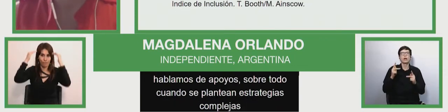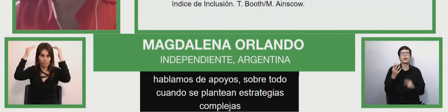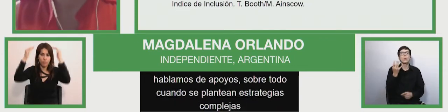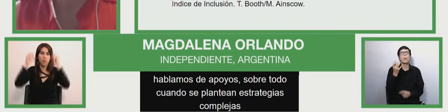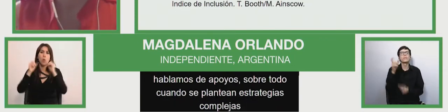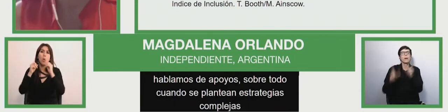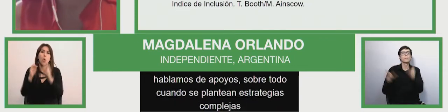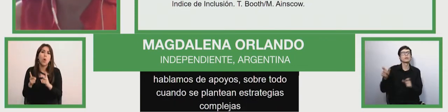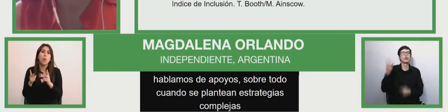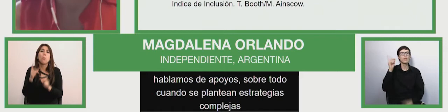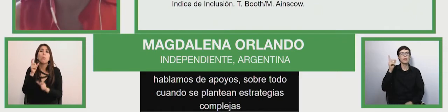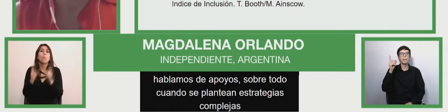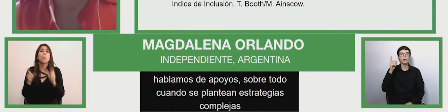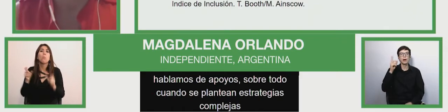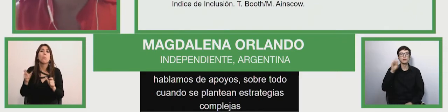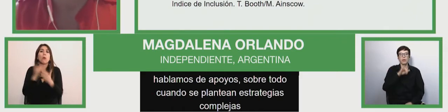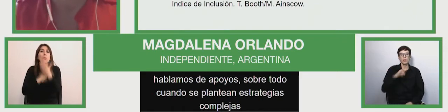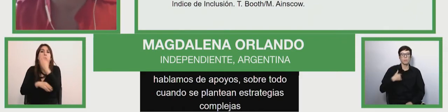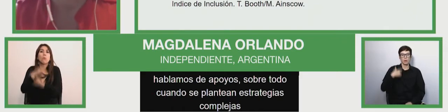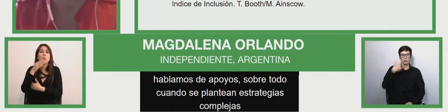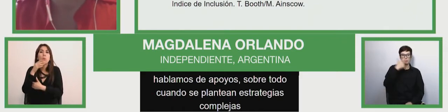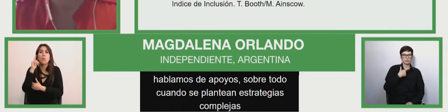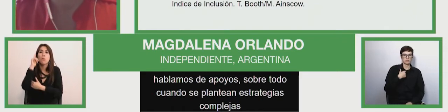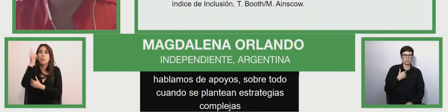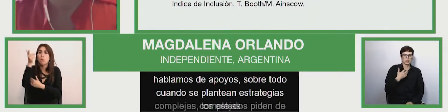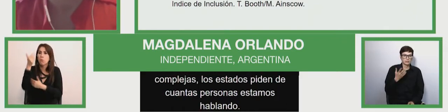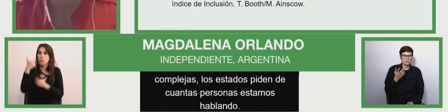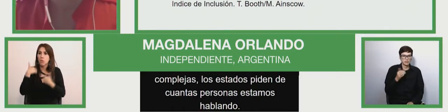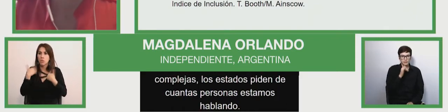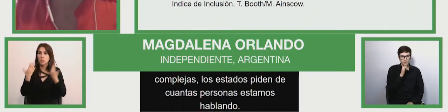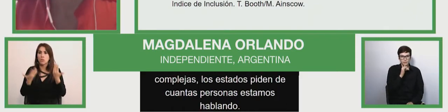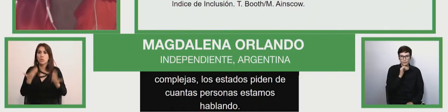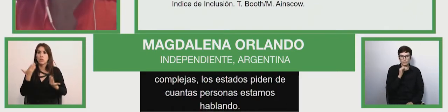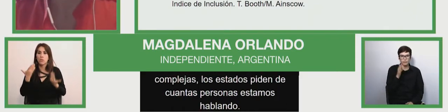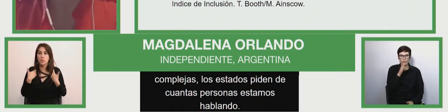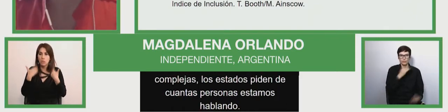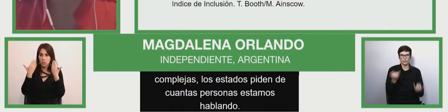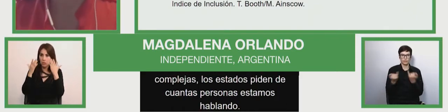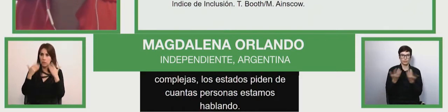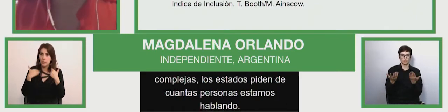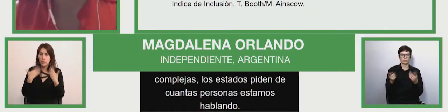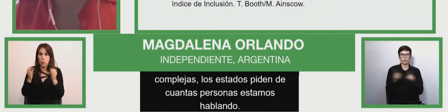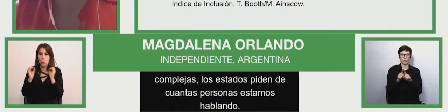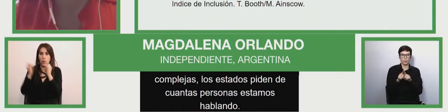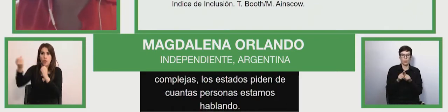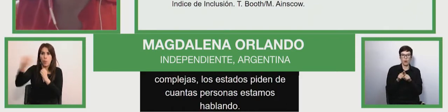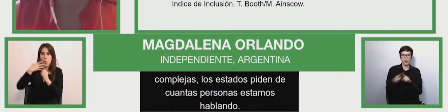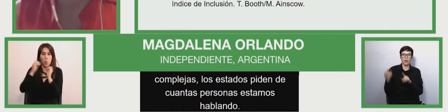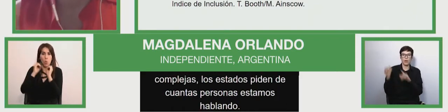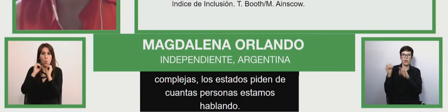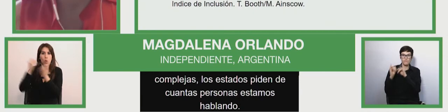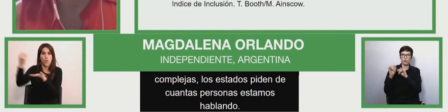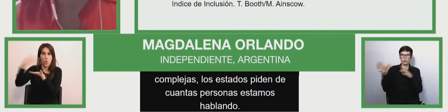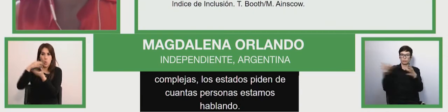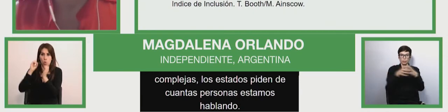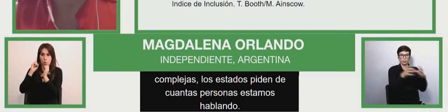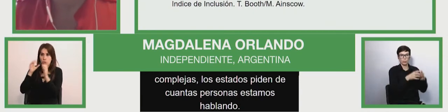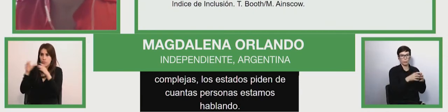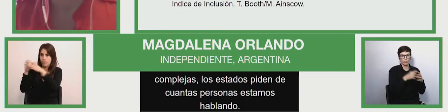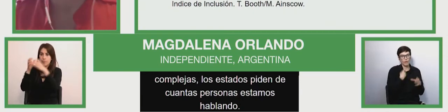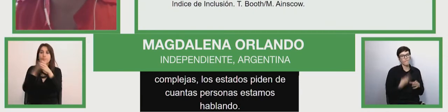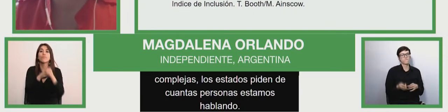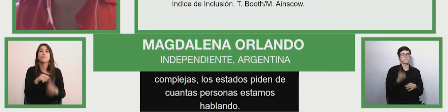so is what we put here is without without uh is to continue